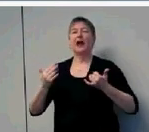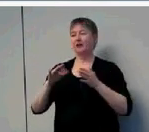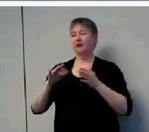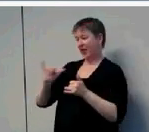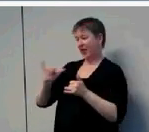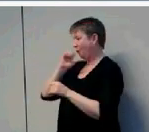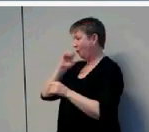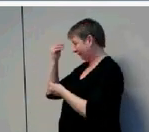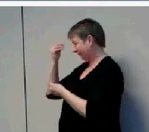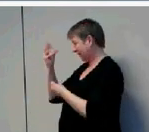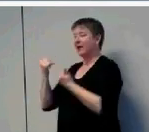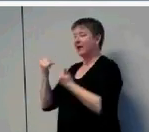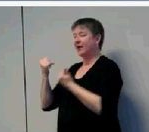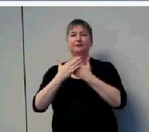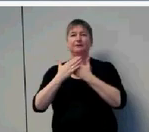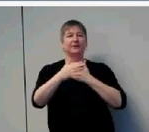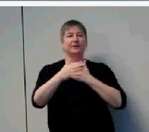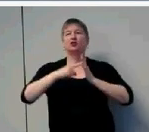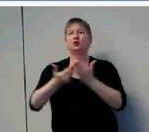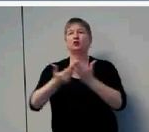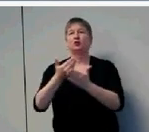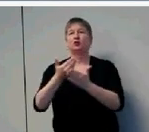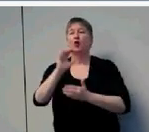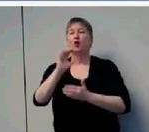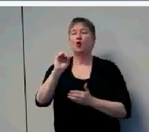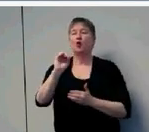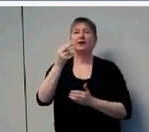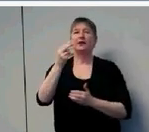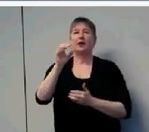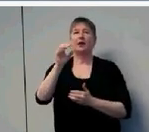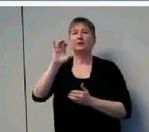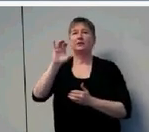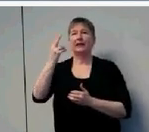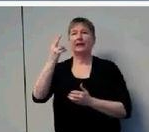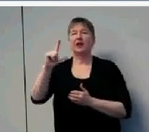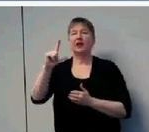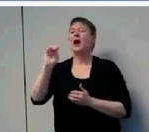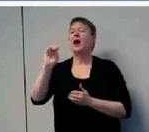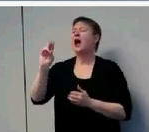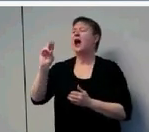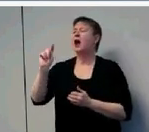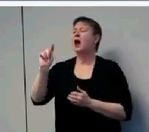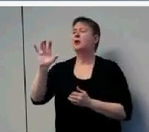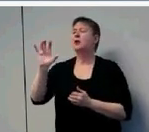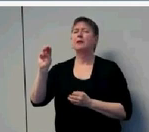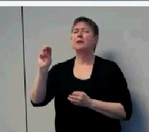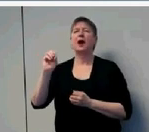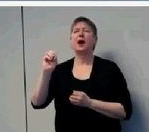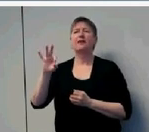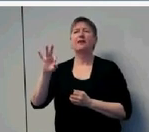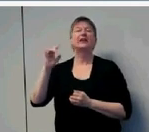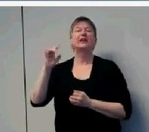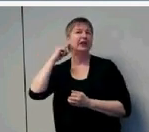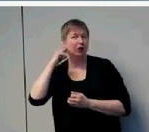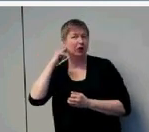started this OCHL study, or Outcomes of Children with Hearing Loss study, in response to these